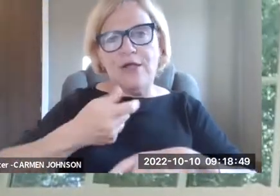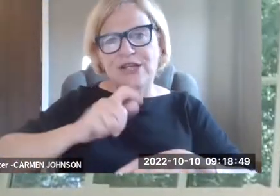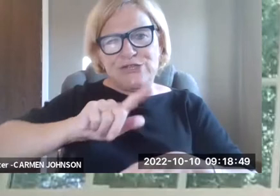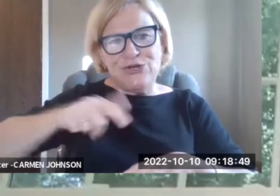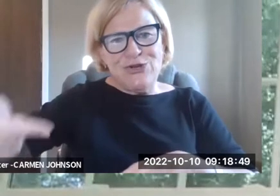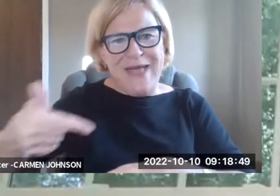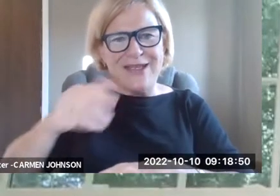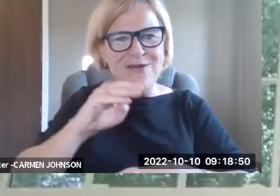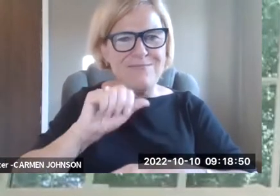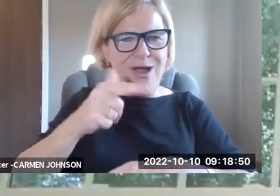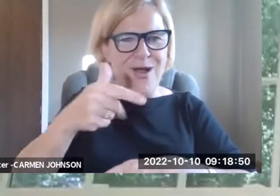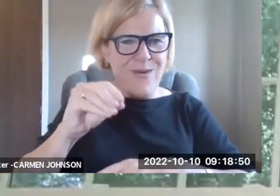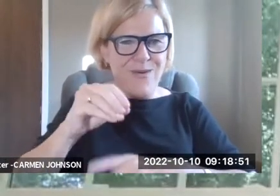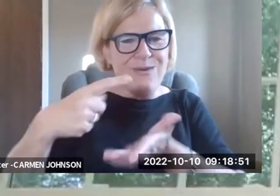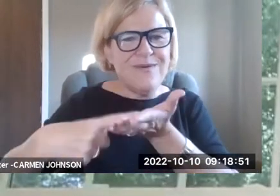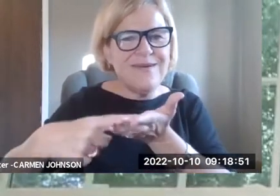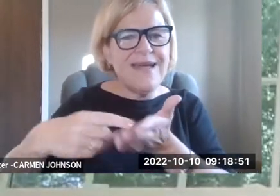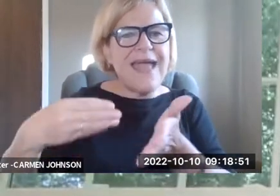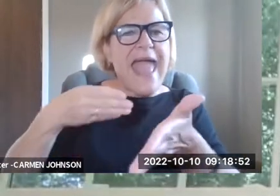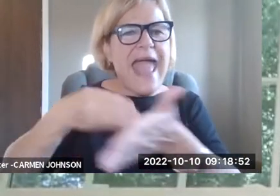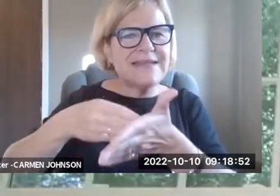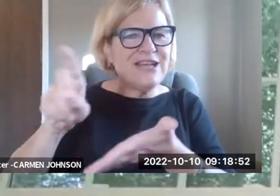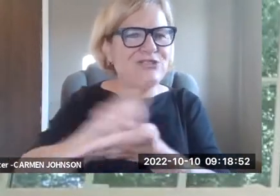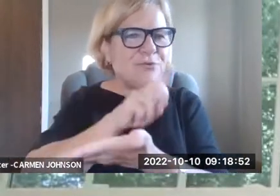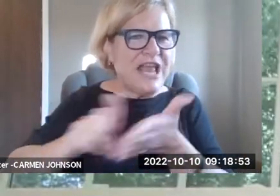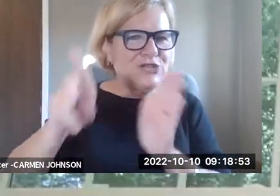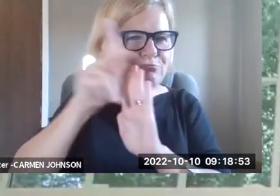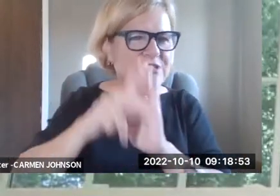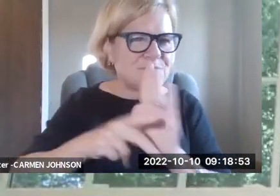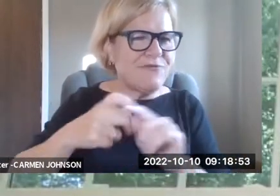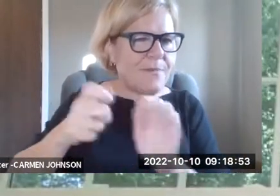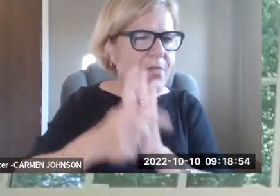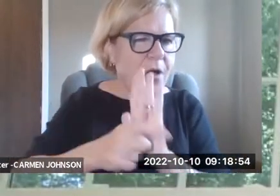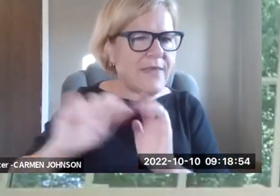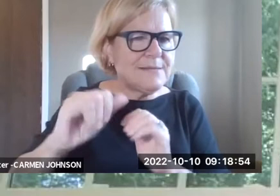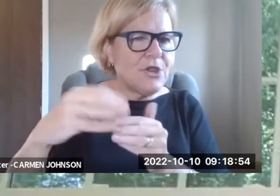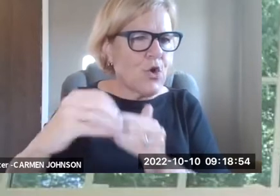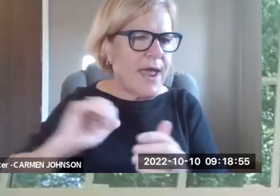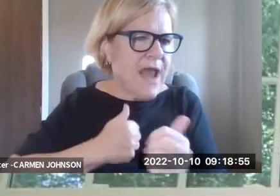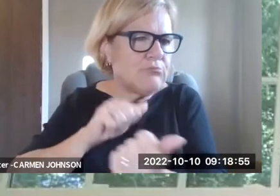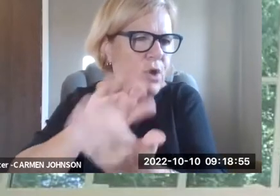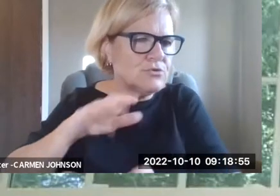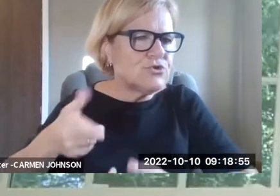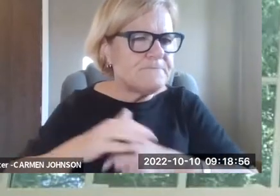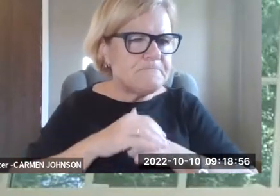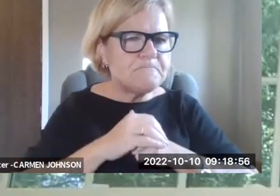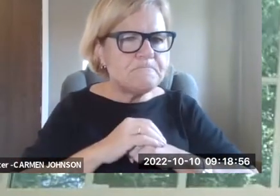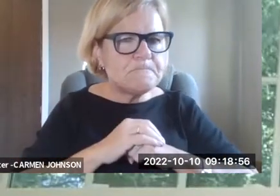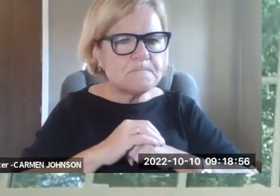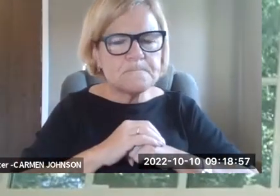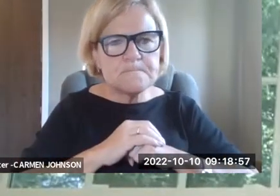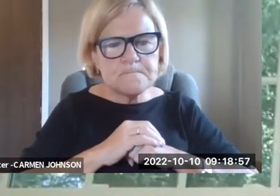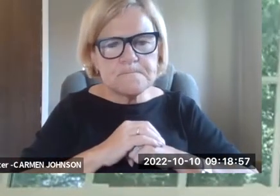to write these policies with those in mind. Um, and, and now I will turn it back over to Margo to talk about the anti